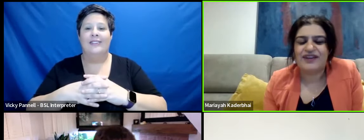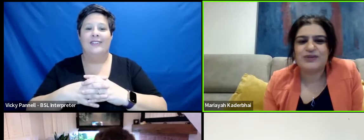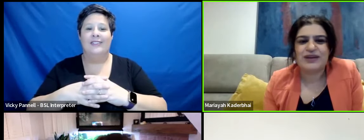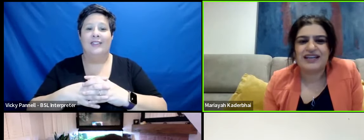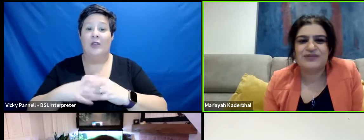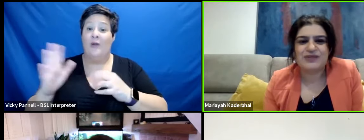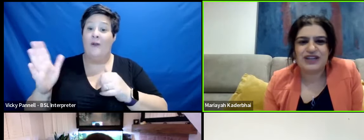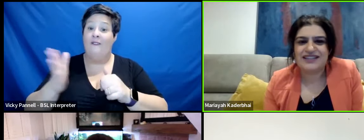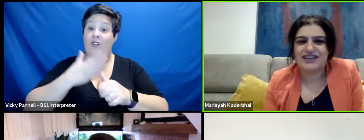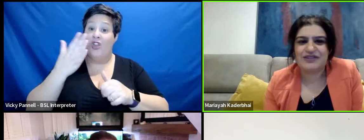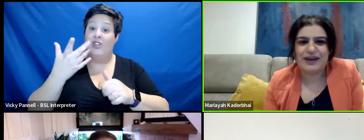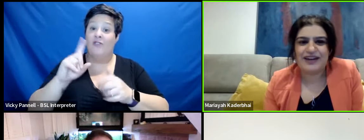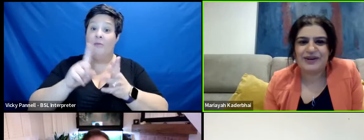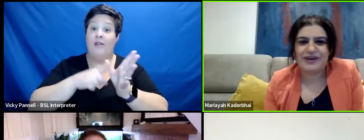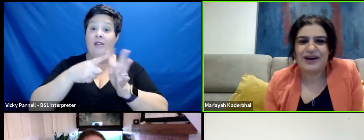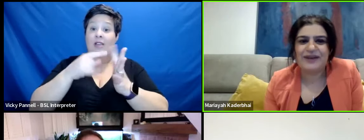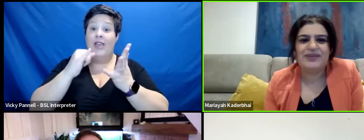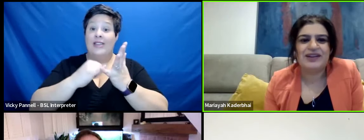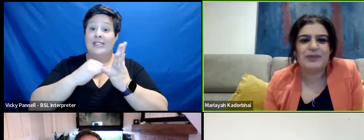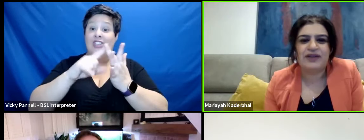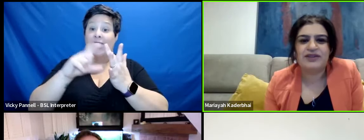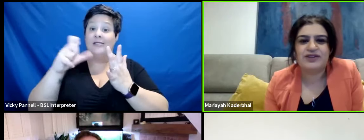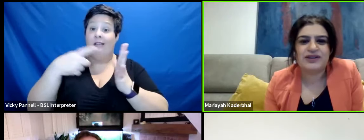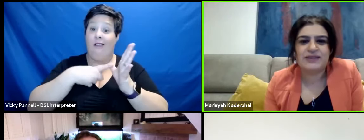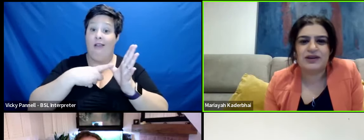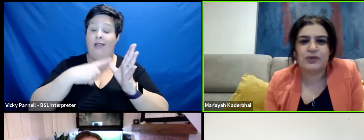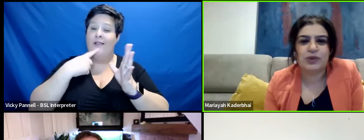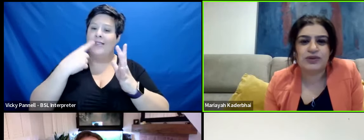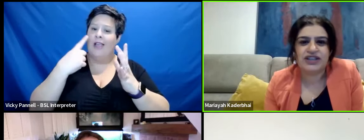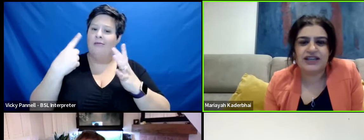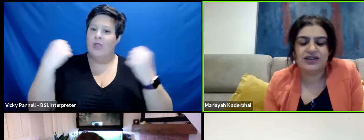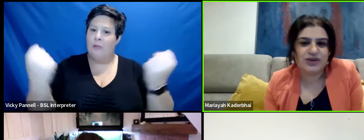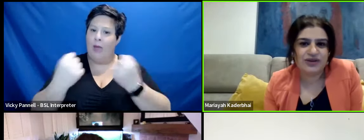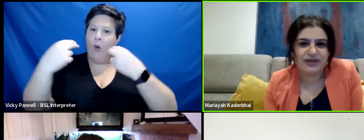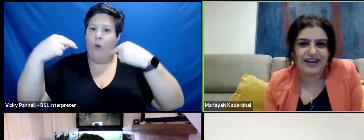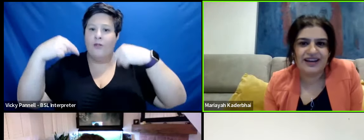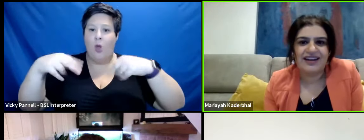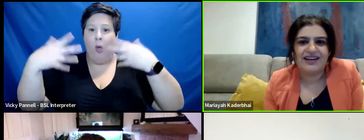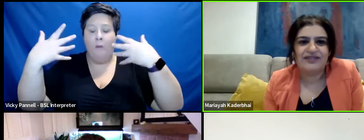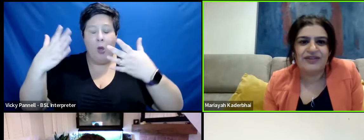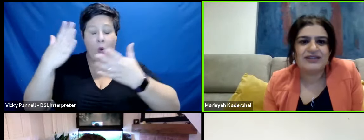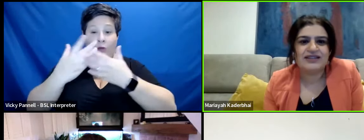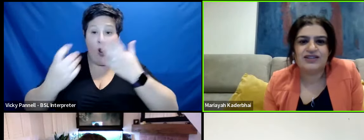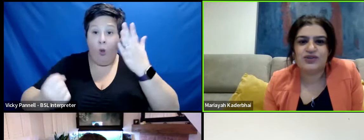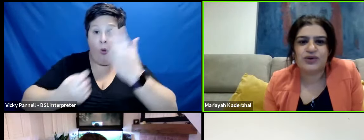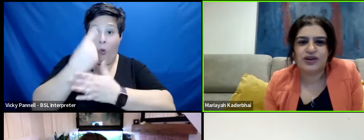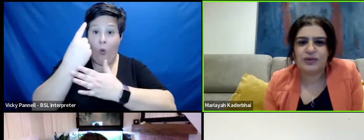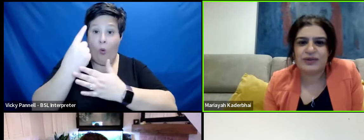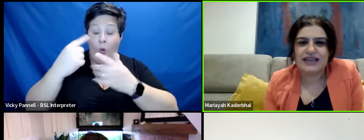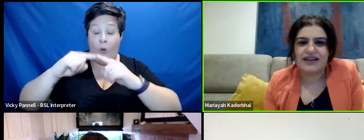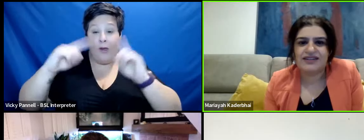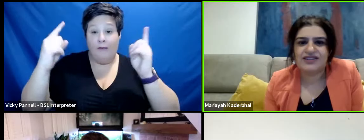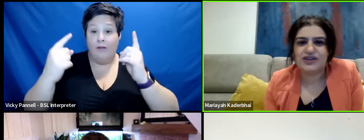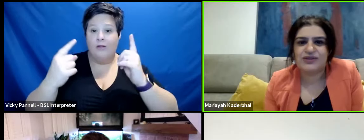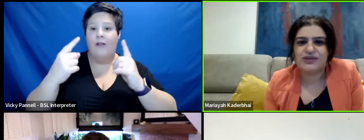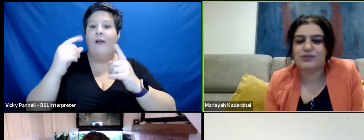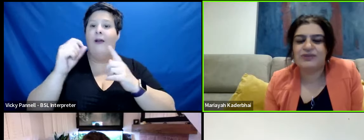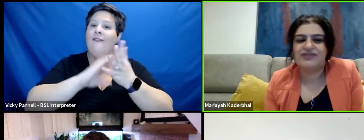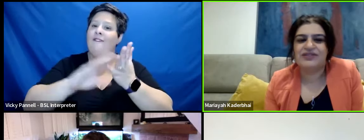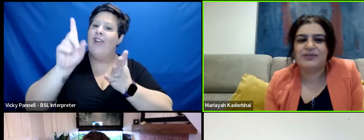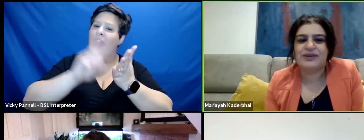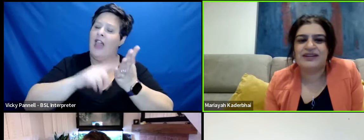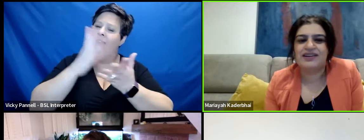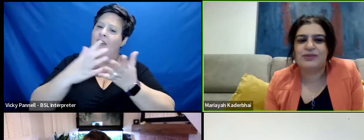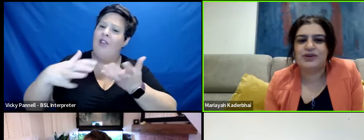the first one is from Jessica Romero, the power of the dog has been a watershed in your career. Phil is an extraordinary and complex character and shows